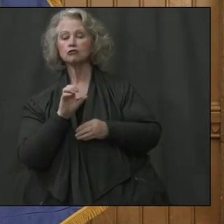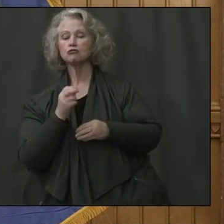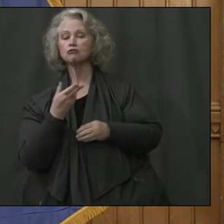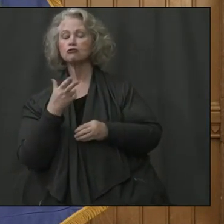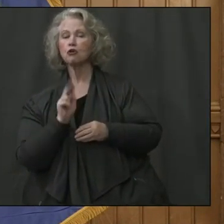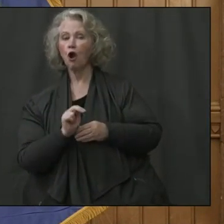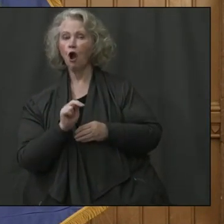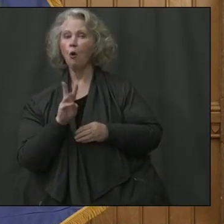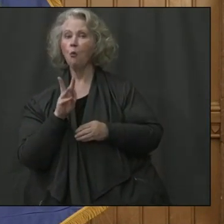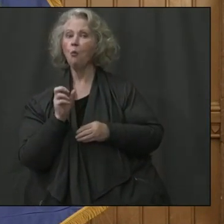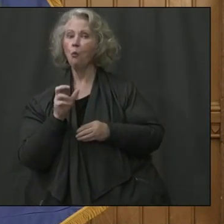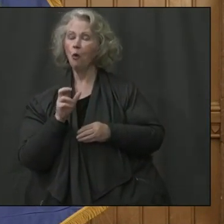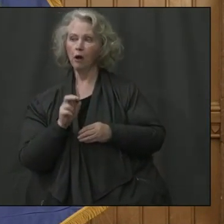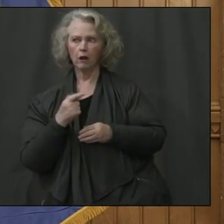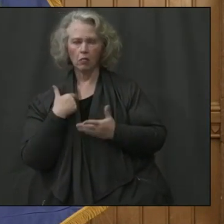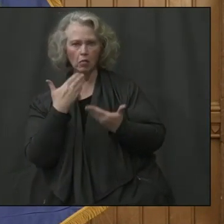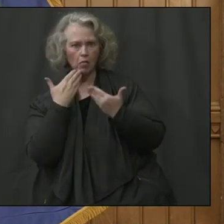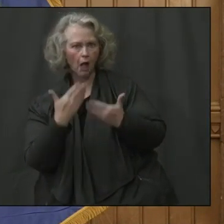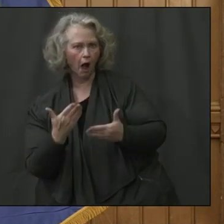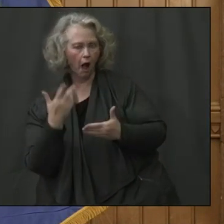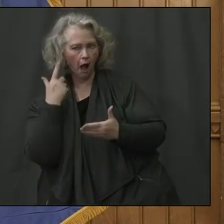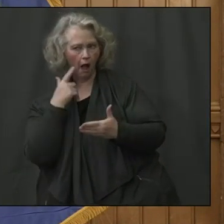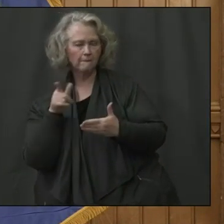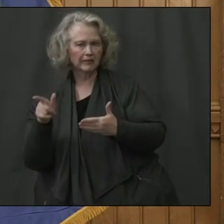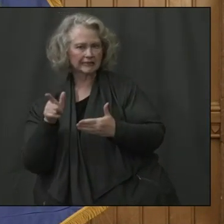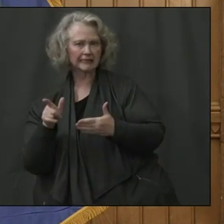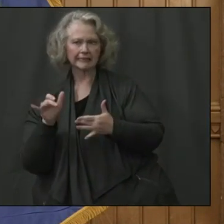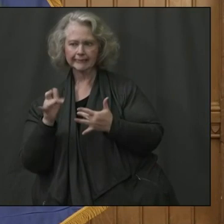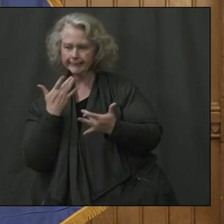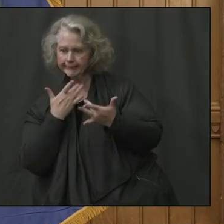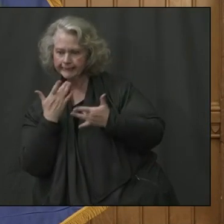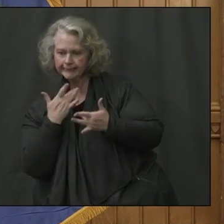this strong cash position, including our rainy day fund.